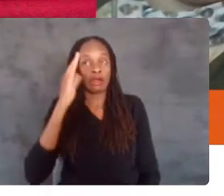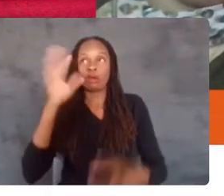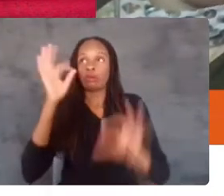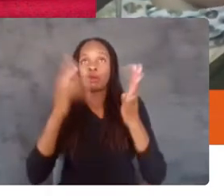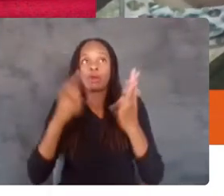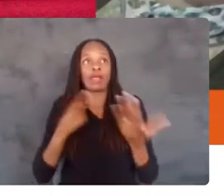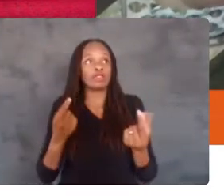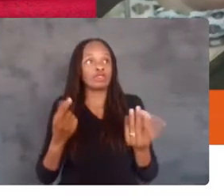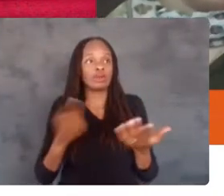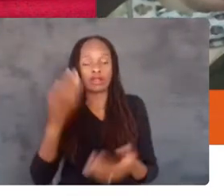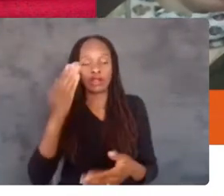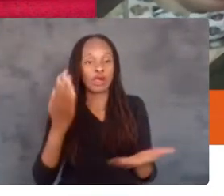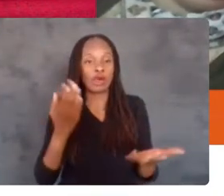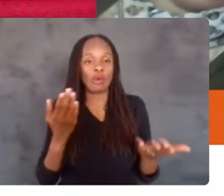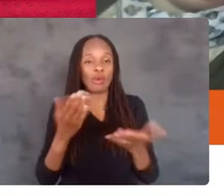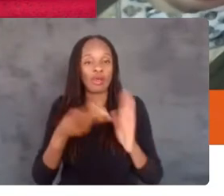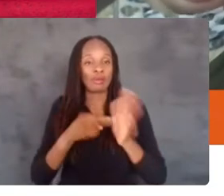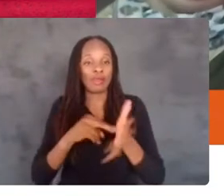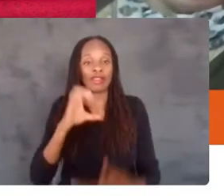services was or anything.